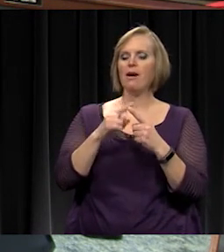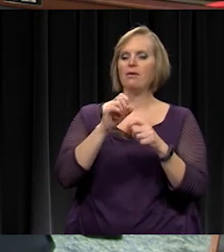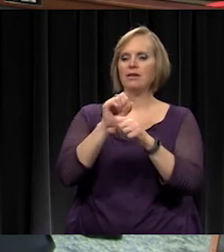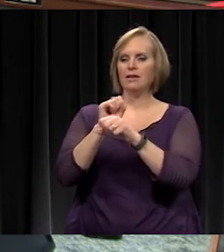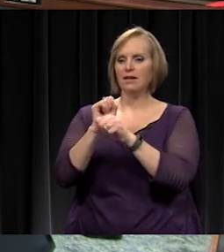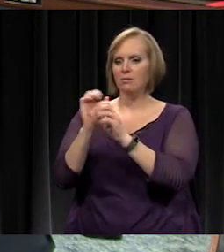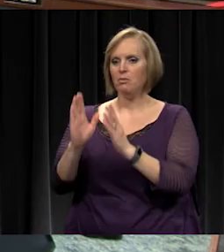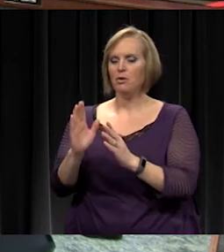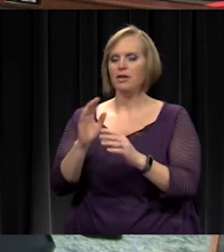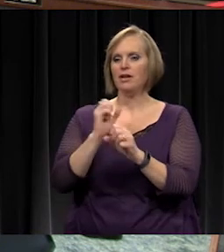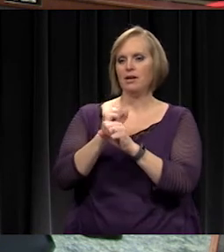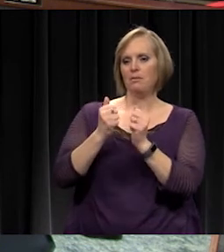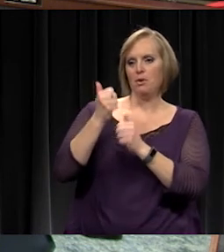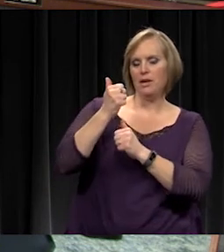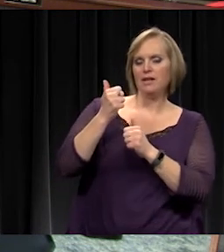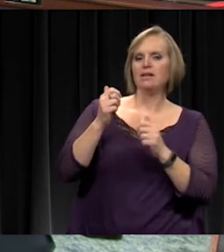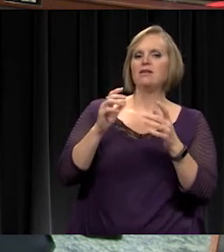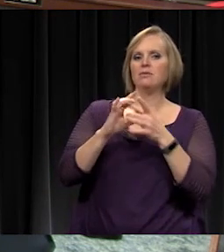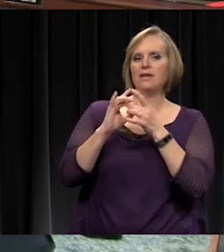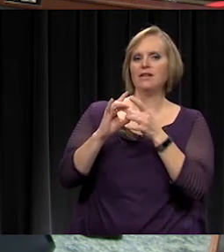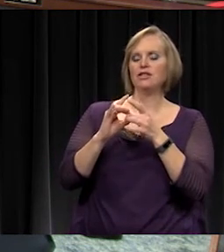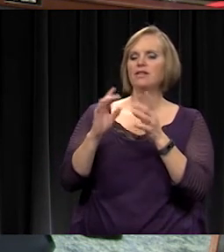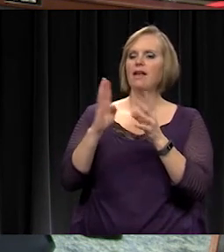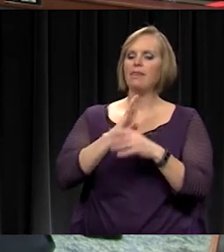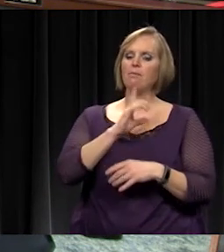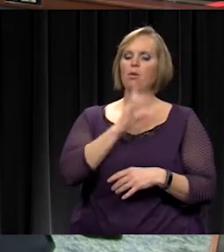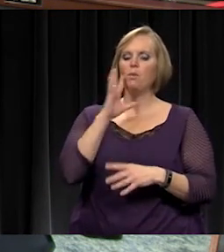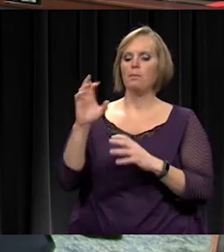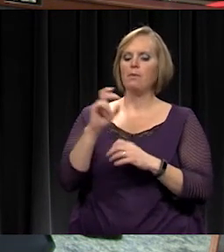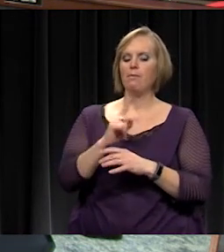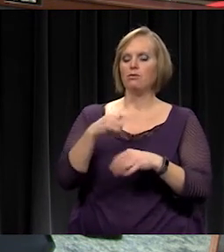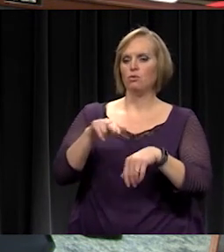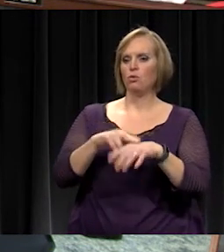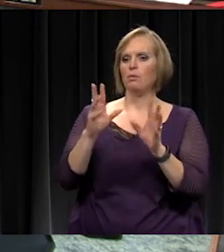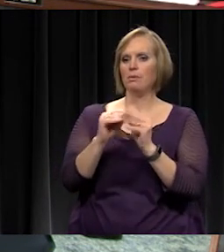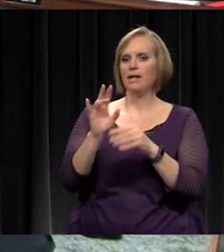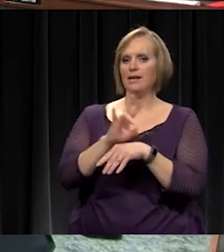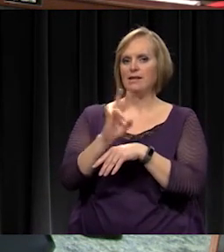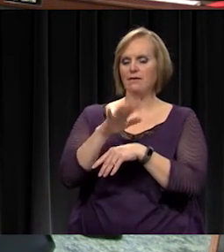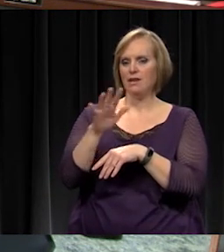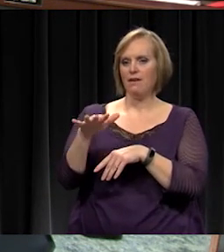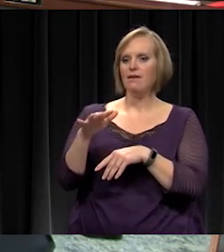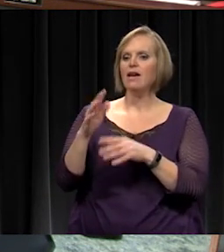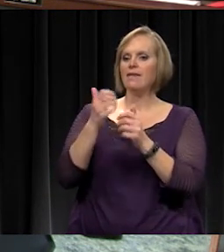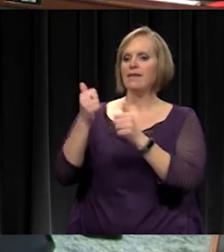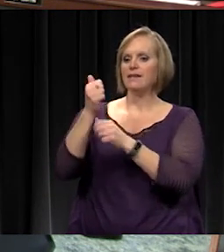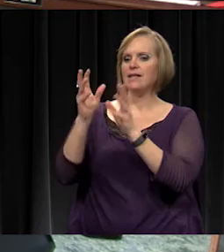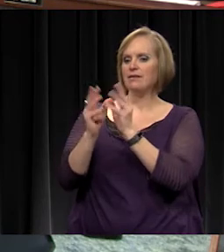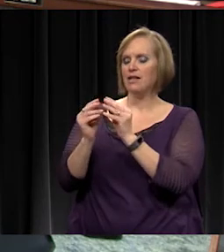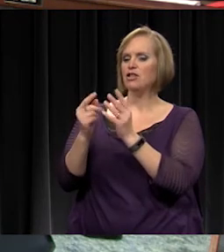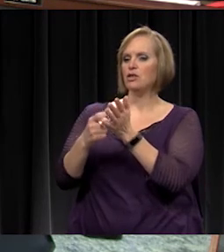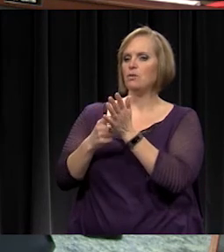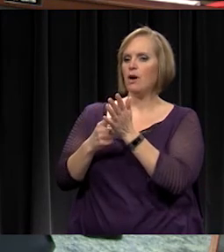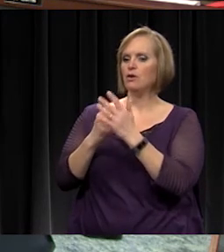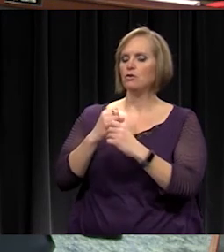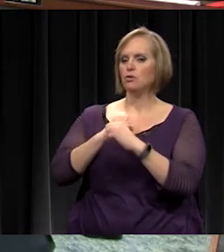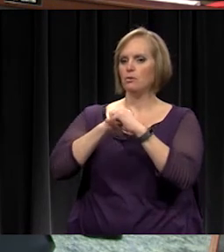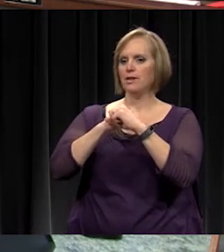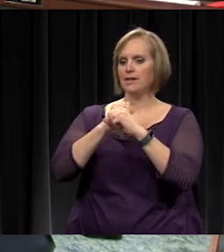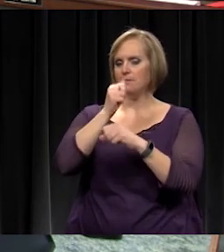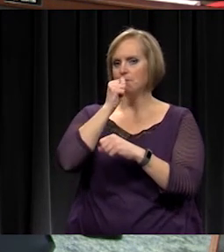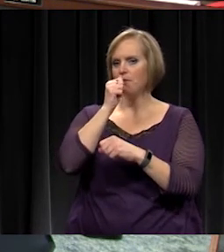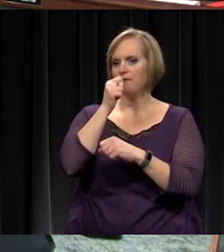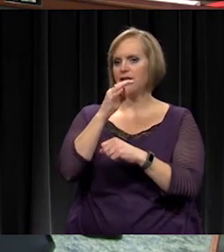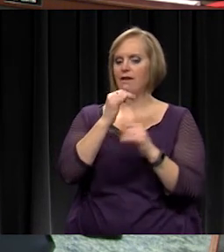and that the board return to the regular meeting at 7.55 p.m. in this room. The executive session is required in order to project the privacy interests